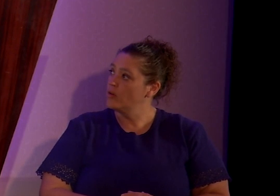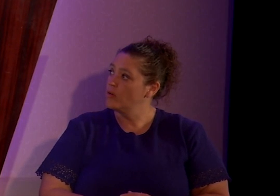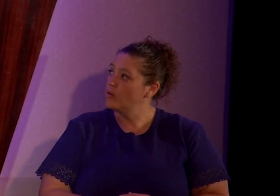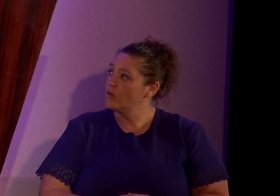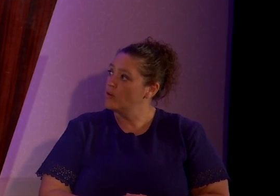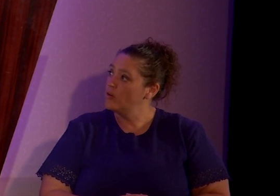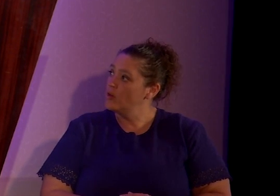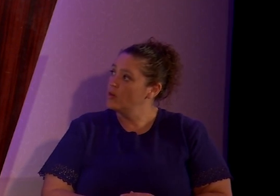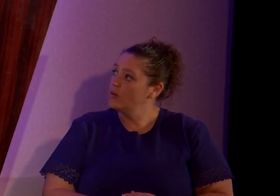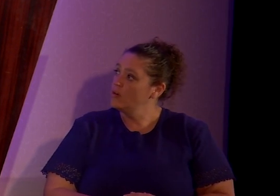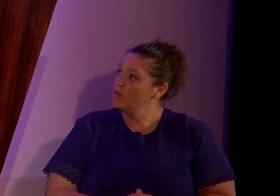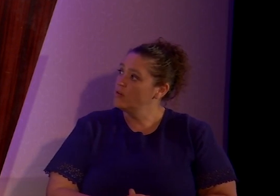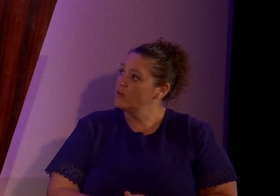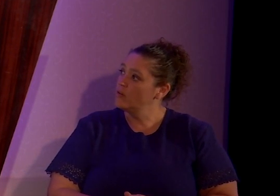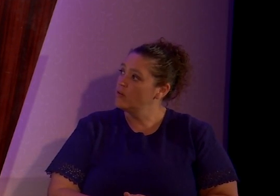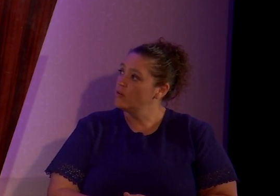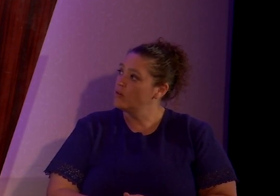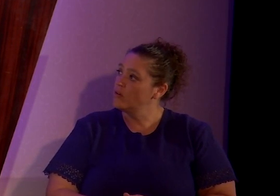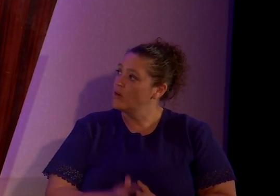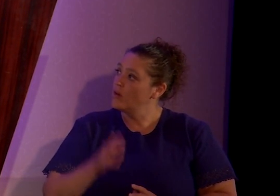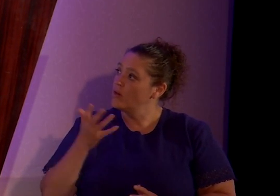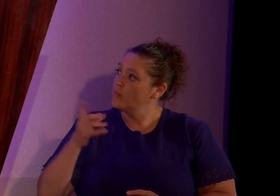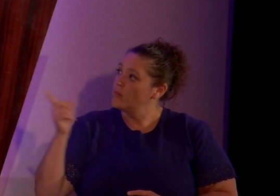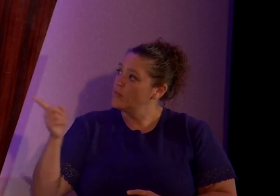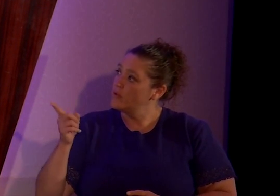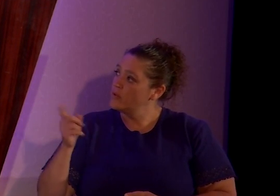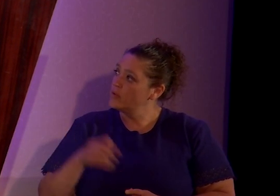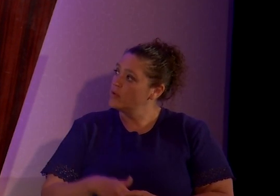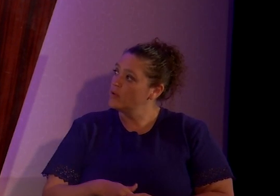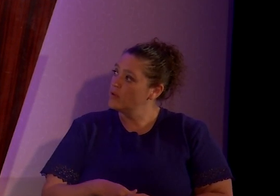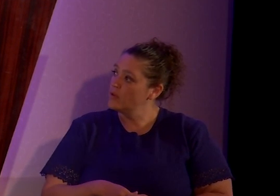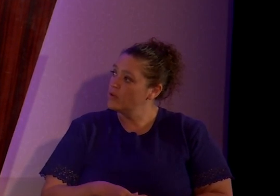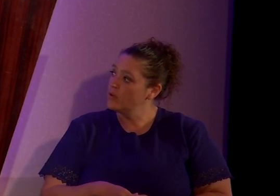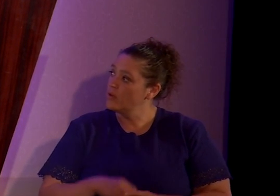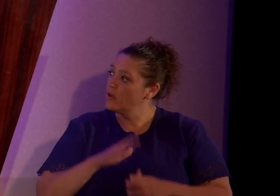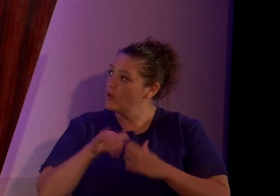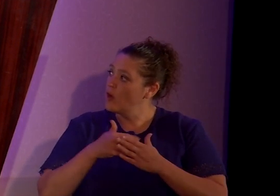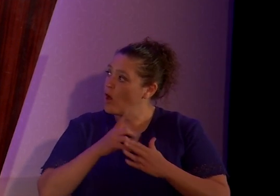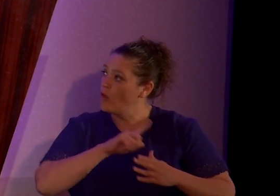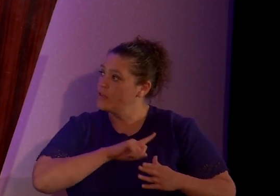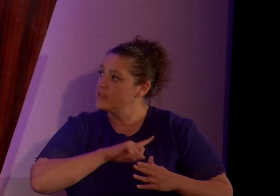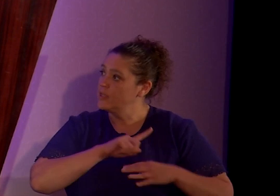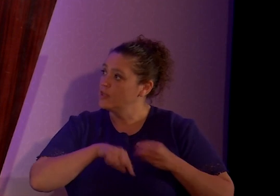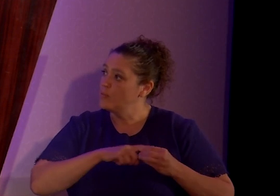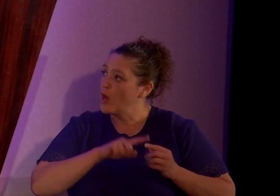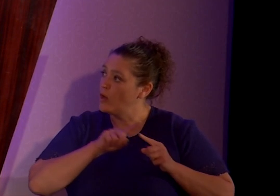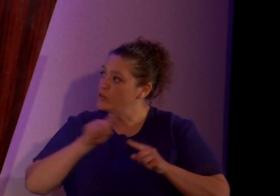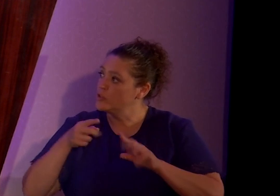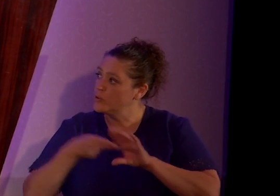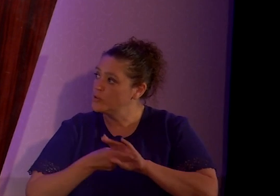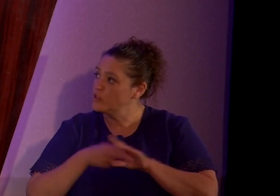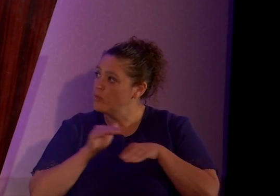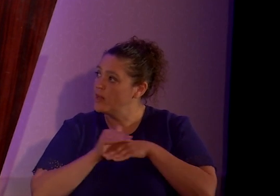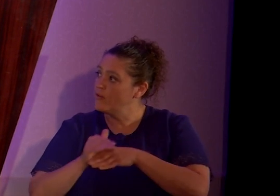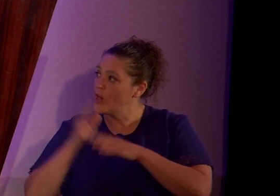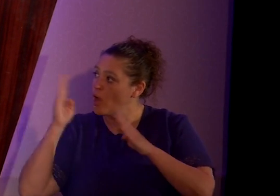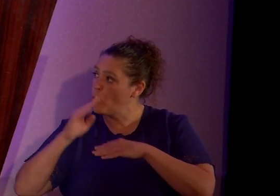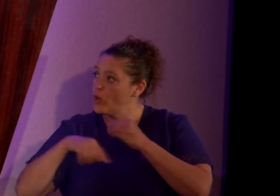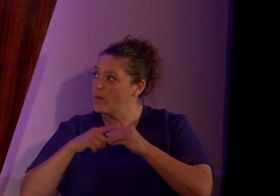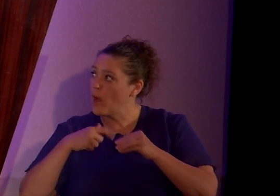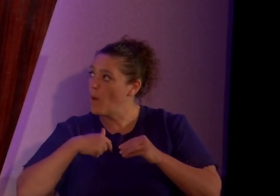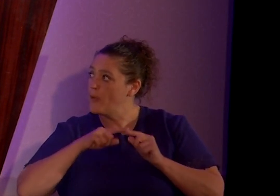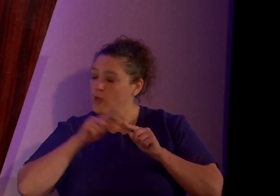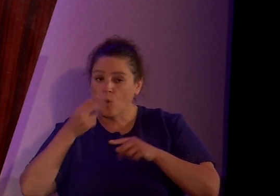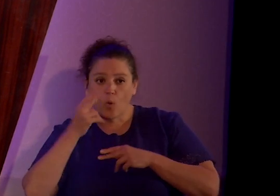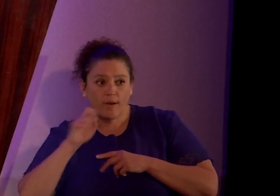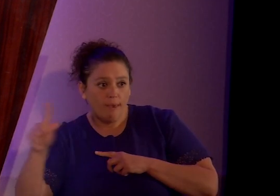Um, yeah. All this guilt about she's going to bed at night worrying about me going to hell and praying.